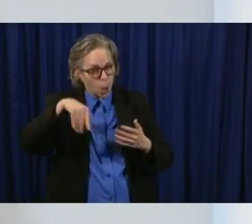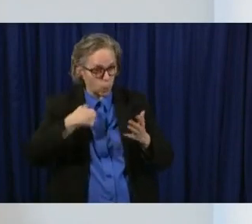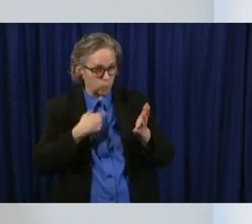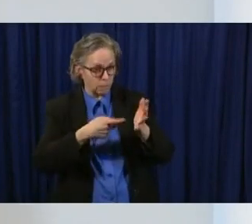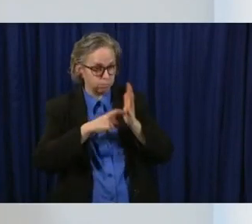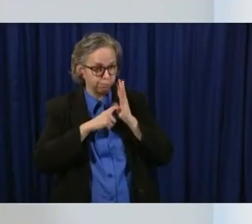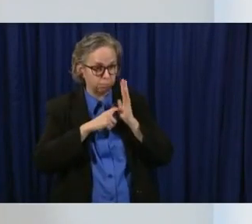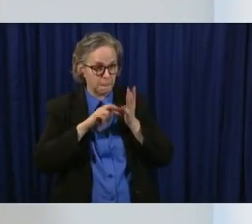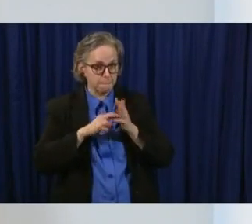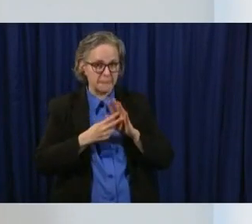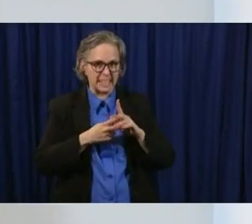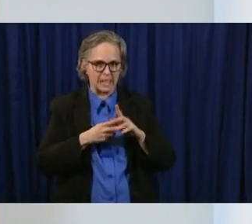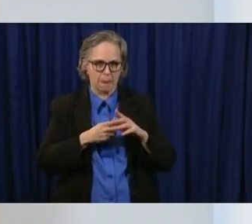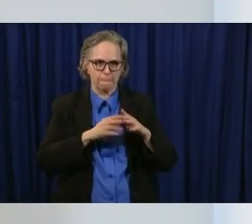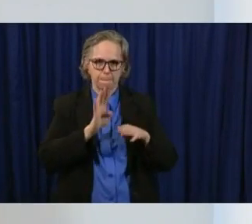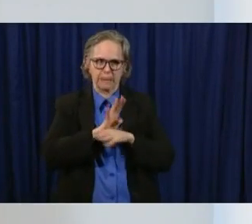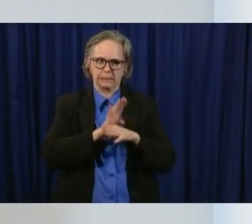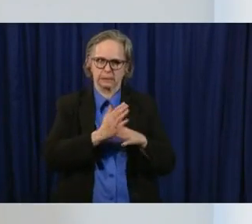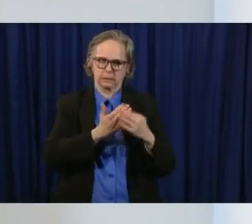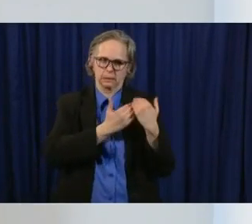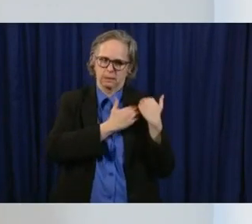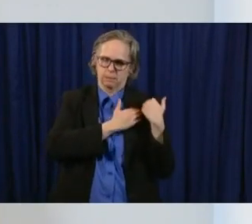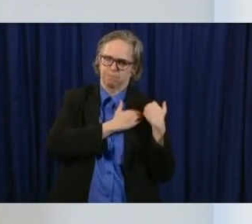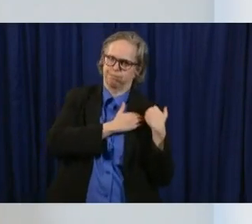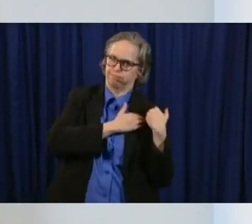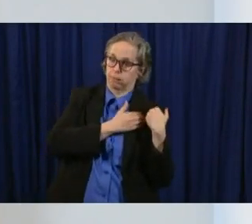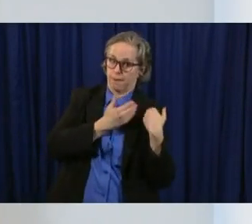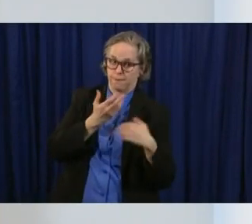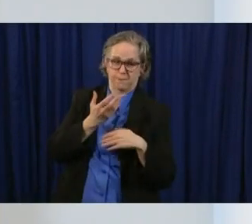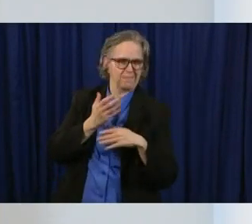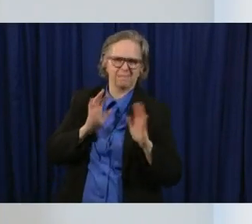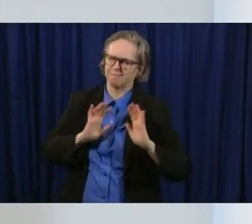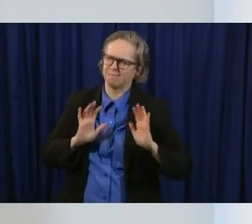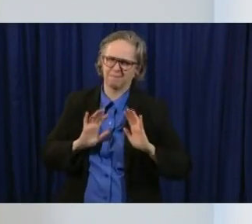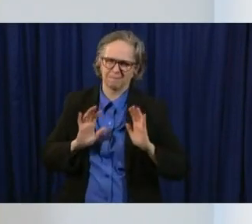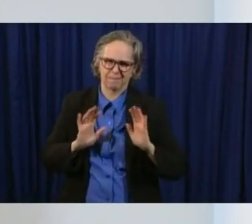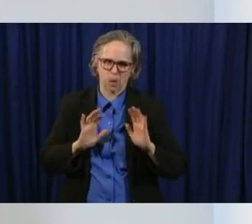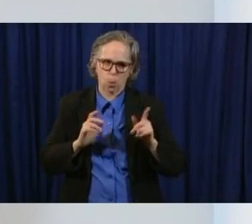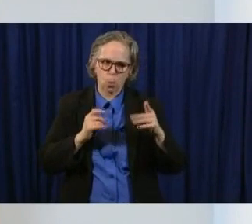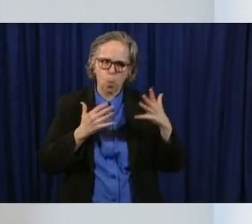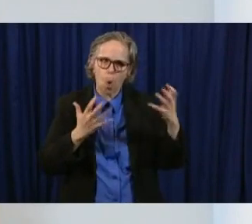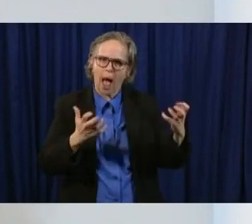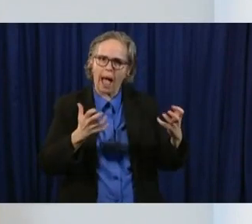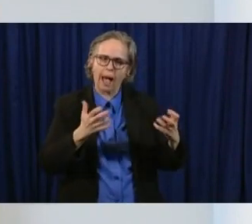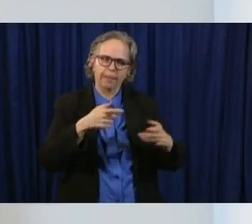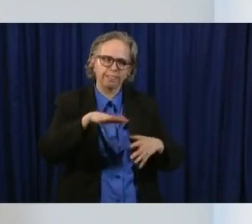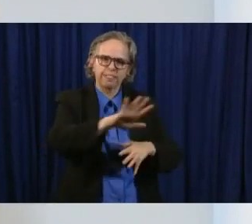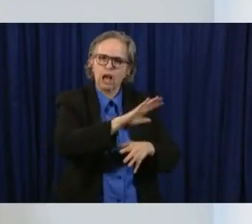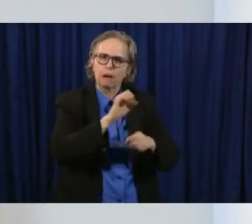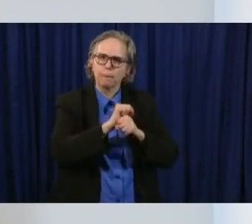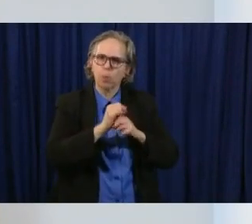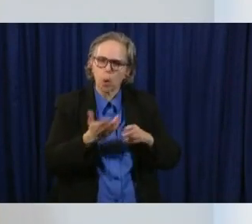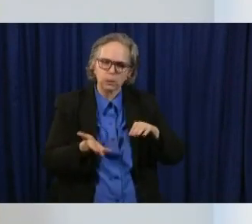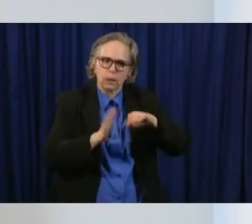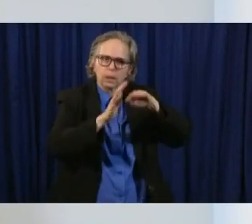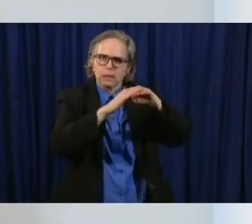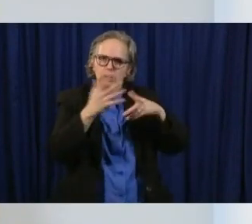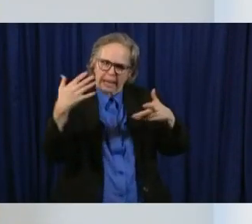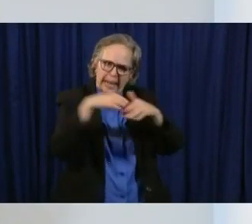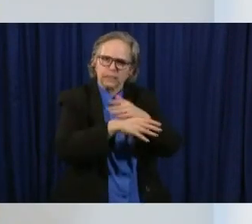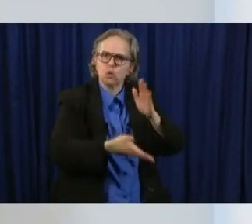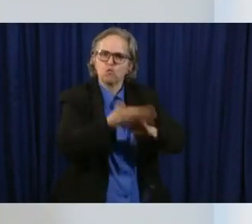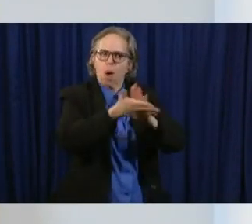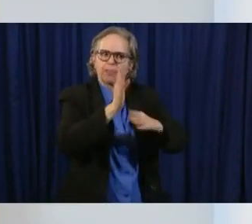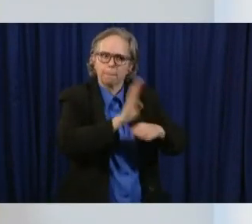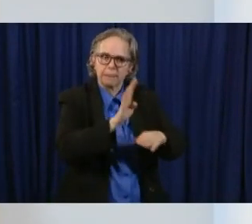they don't want to have flare-ups in their own businesses because they know in many cases that if that happens then they're going to have